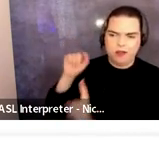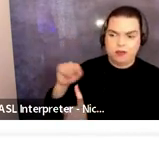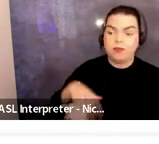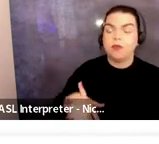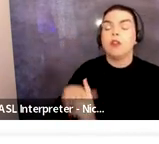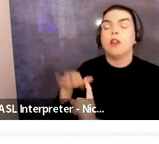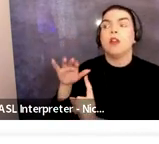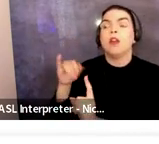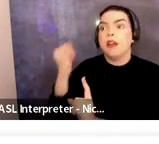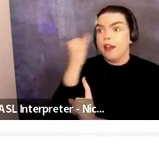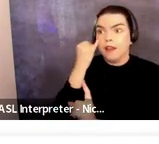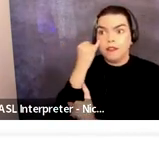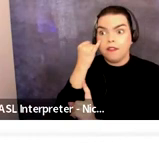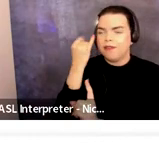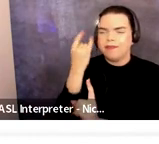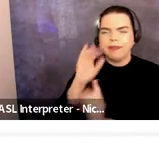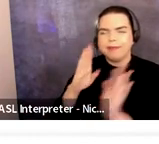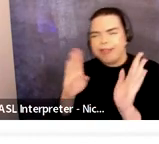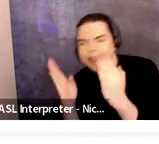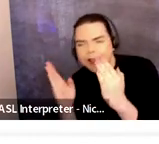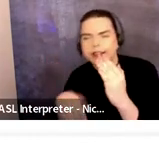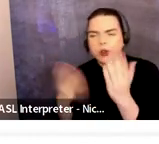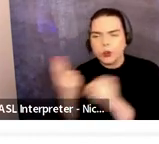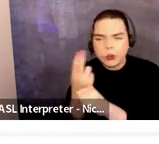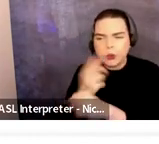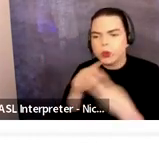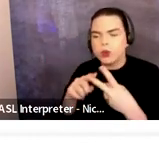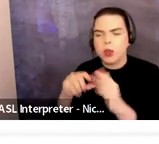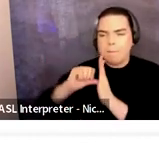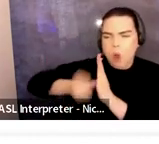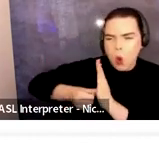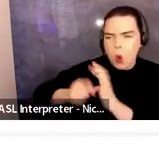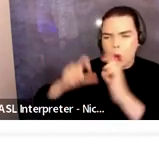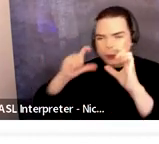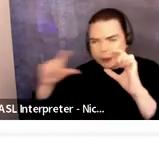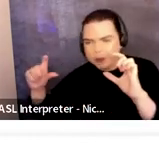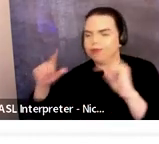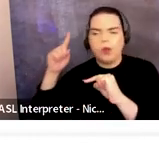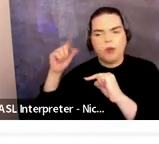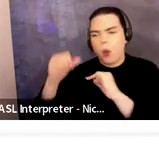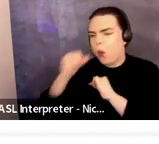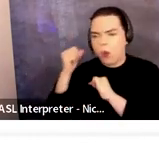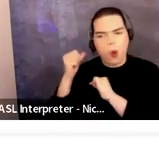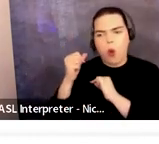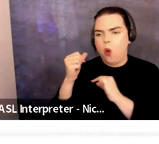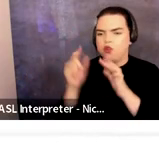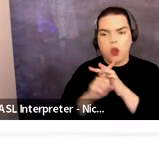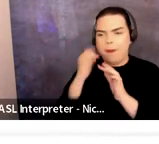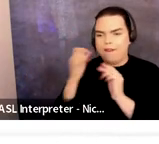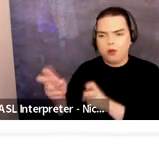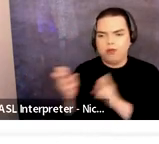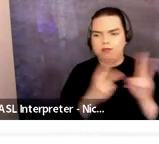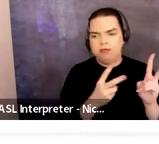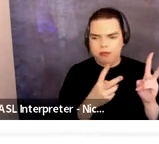that things like italics and bold will not appear in the application if you copy and paste it into the portal.